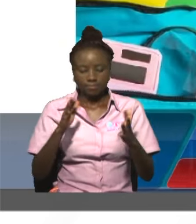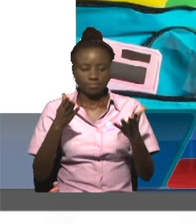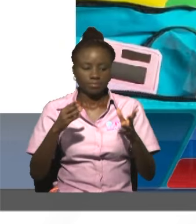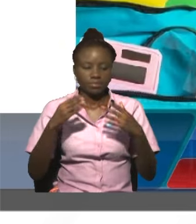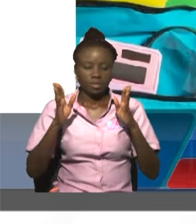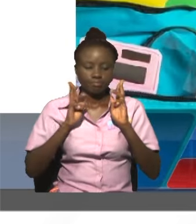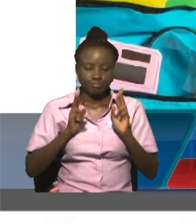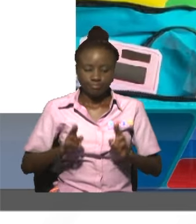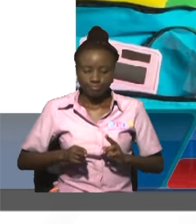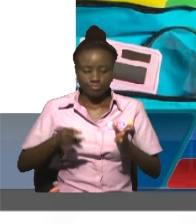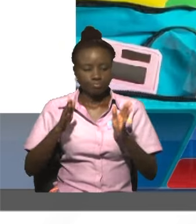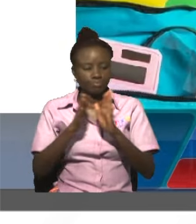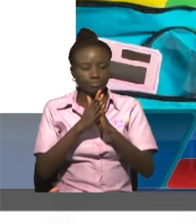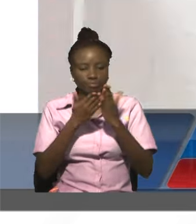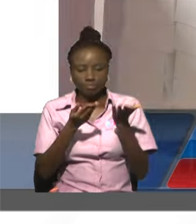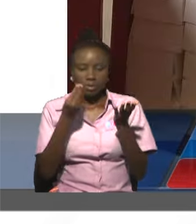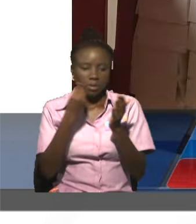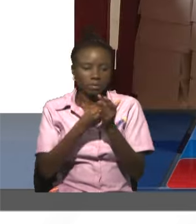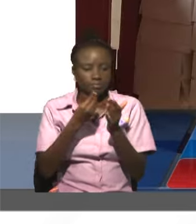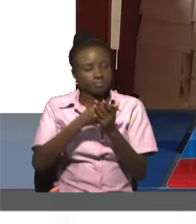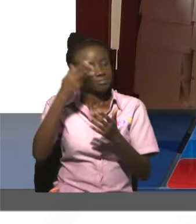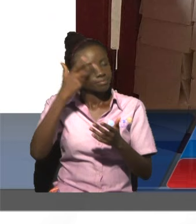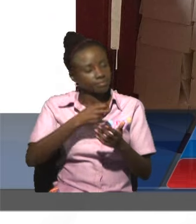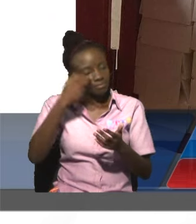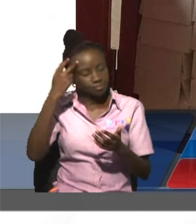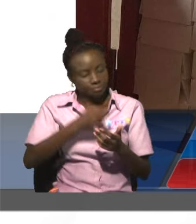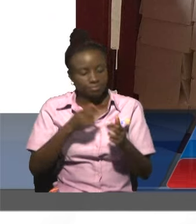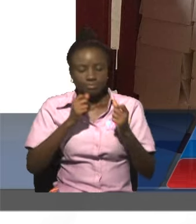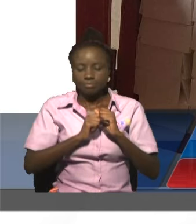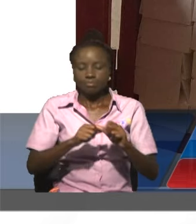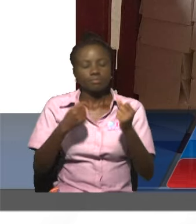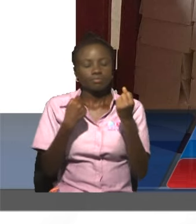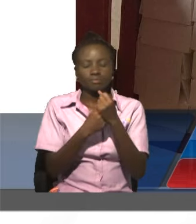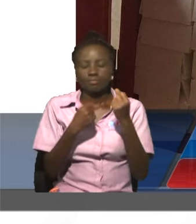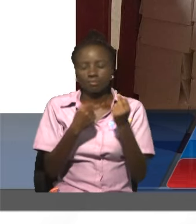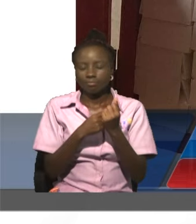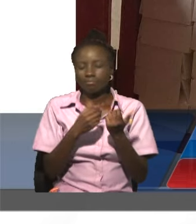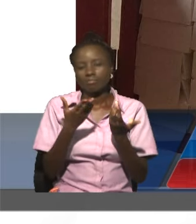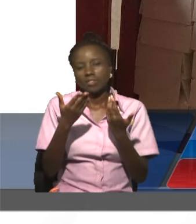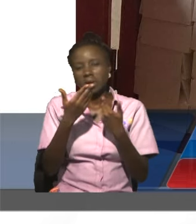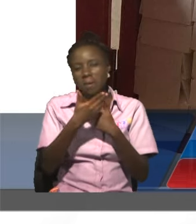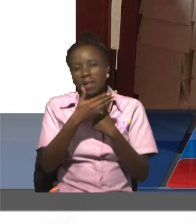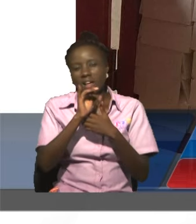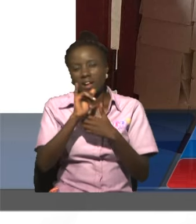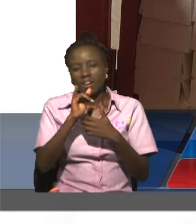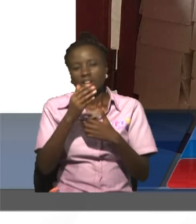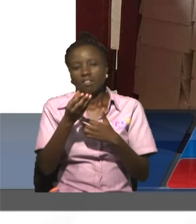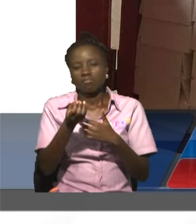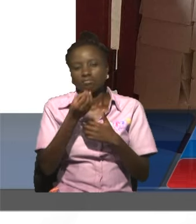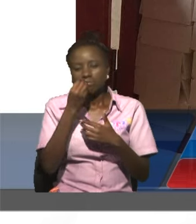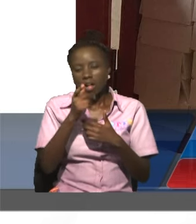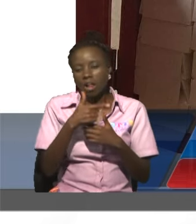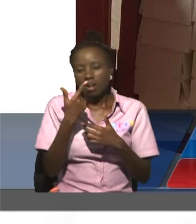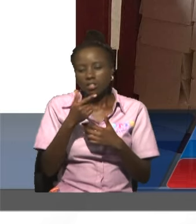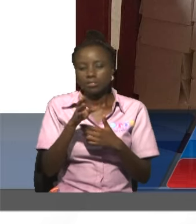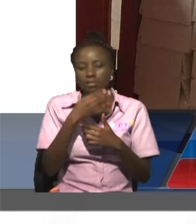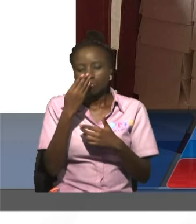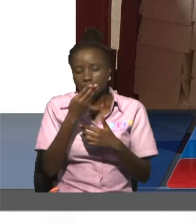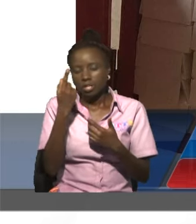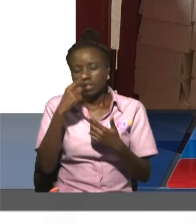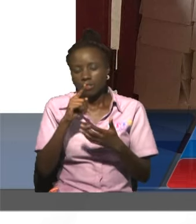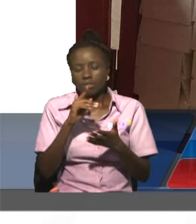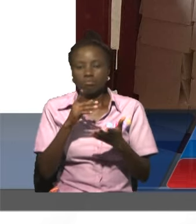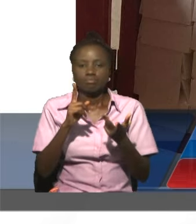and uniform grants to students in need, continuing support for the school feeding program while providing guaranteed markets for local